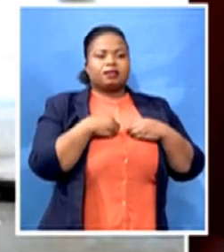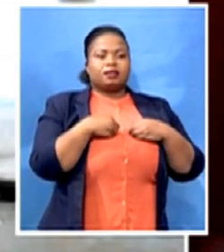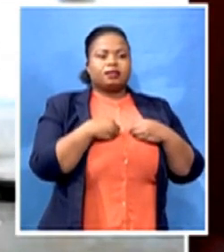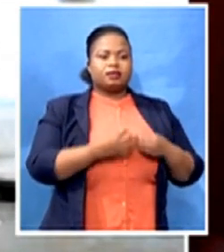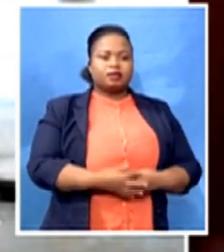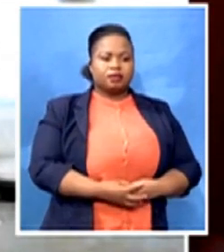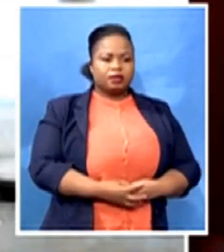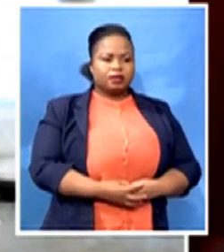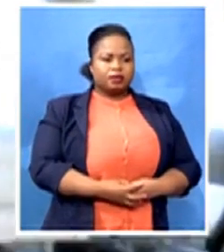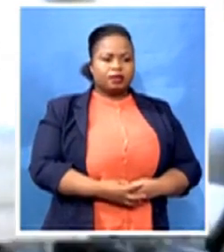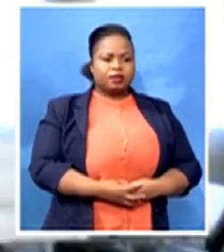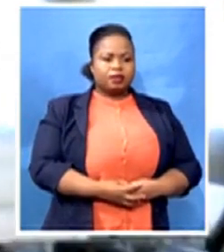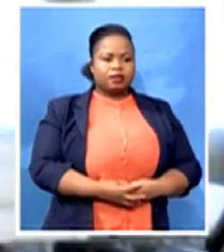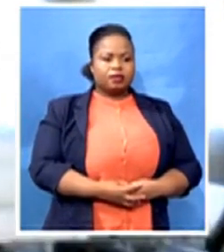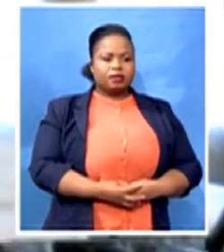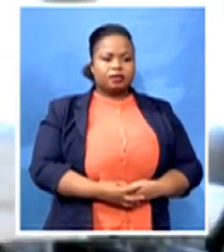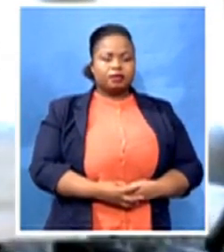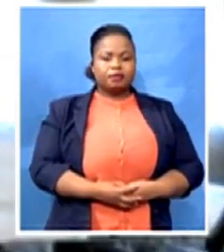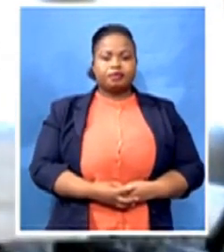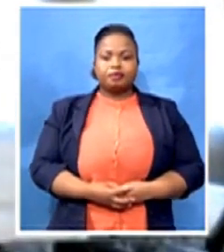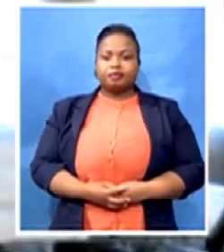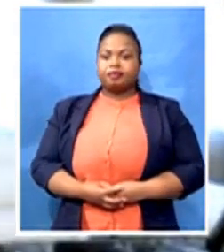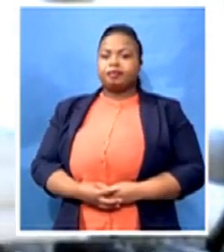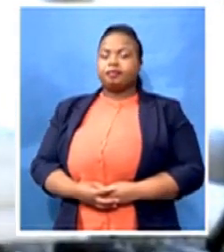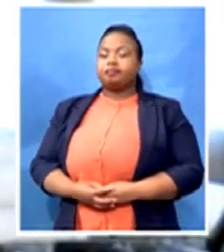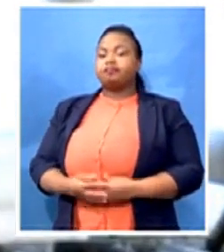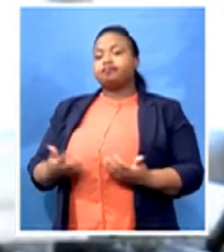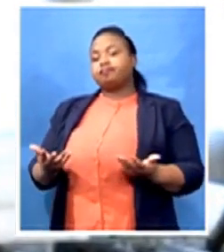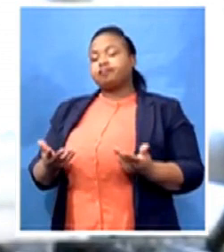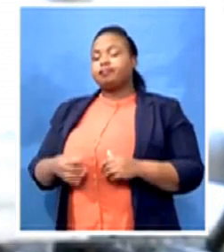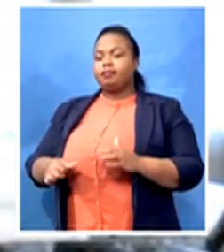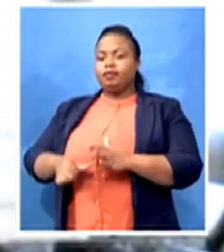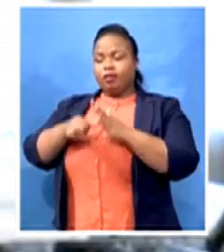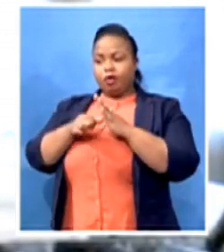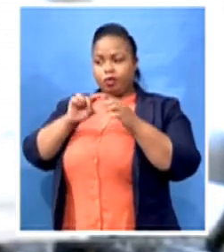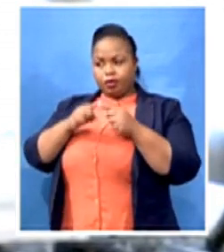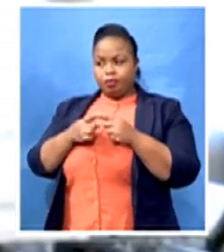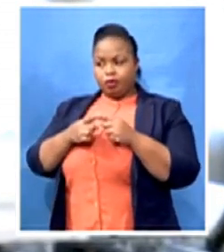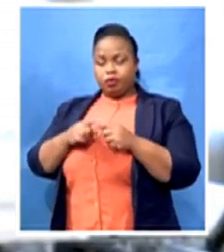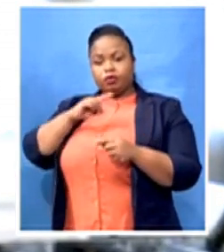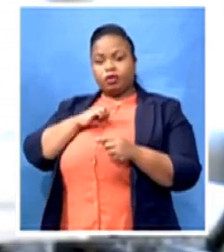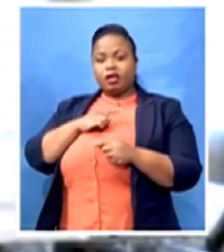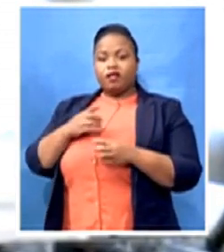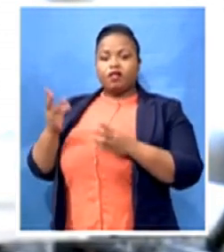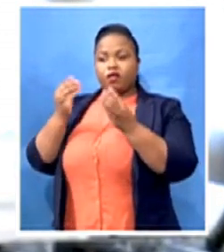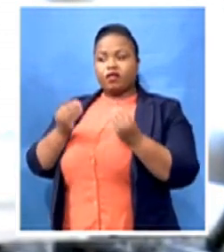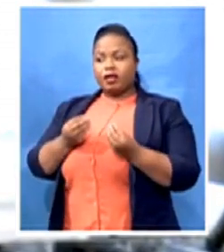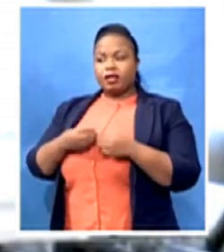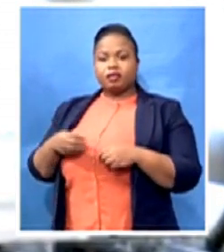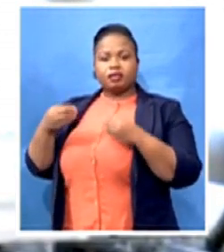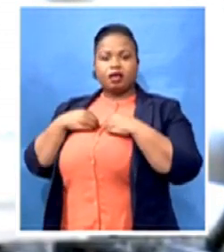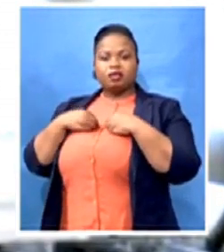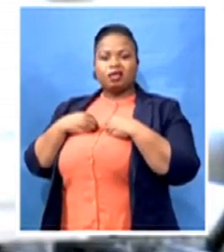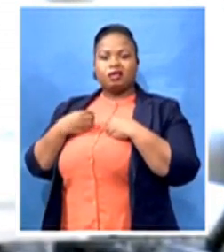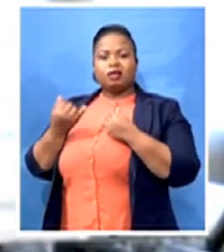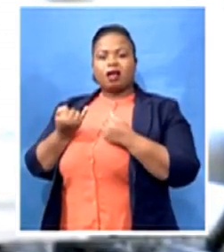That's a very important point. So, with typical financed assets, there's a clause that stipulates